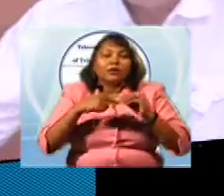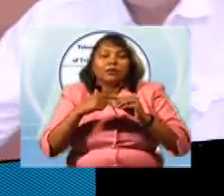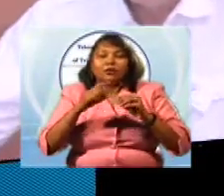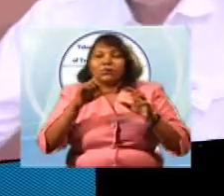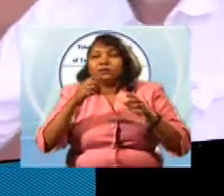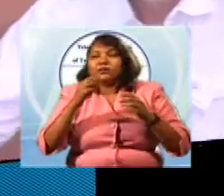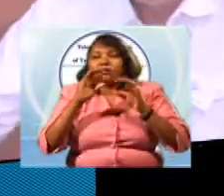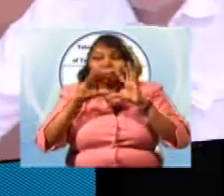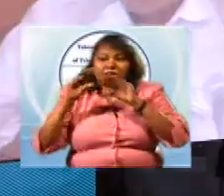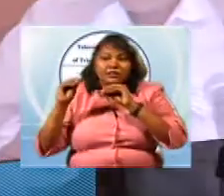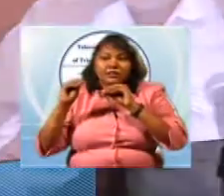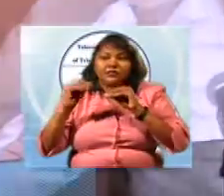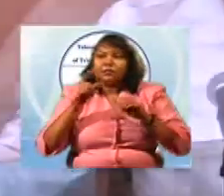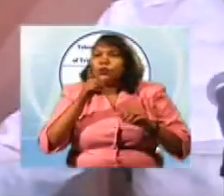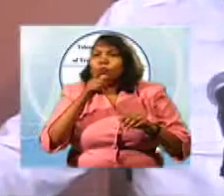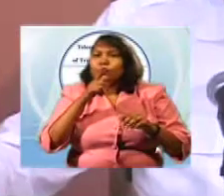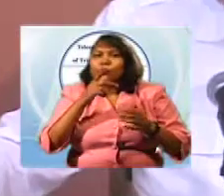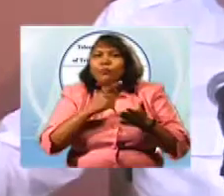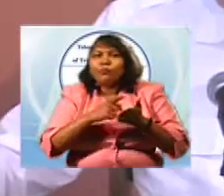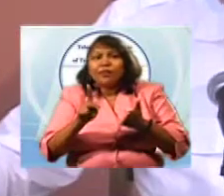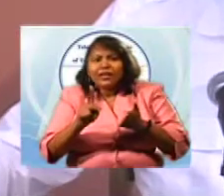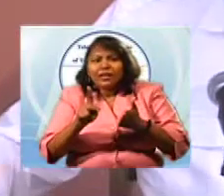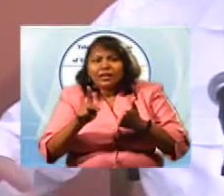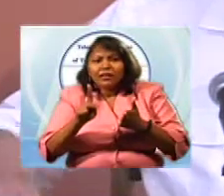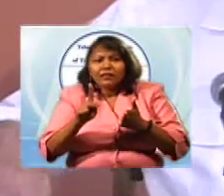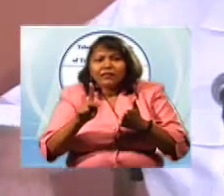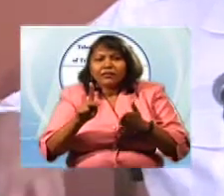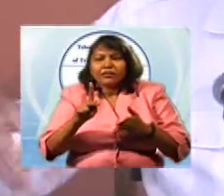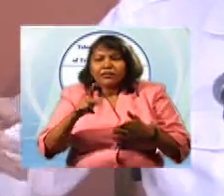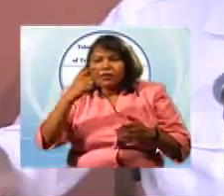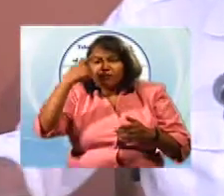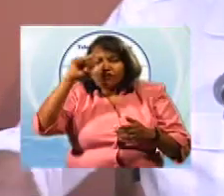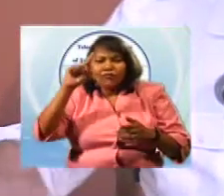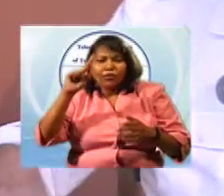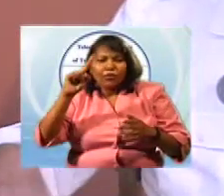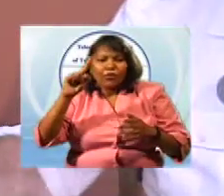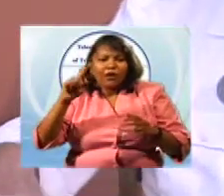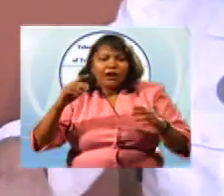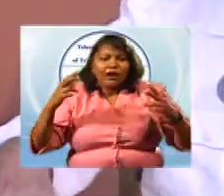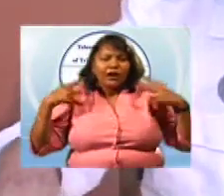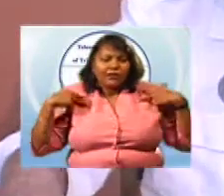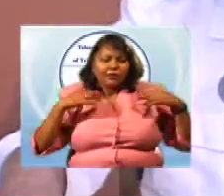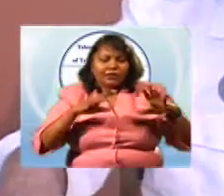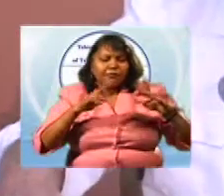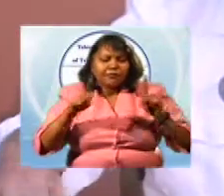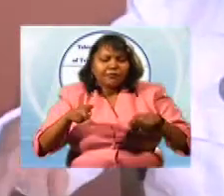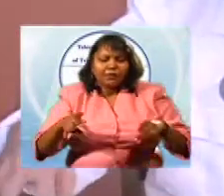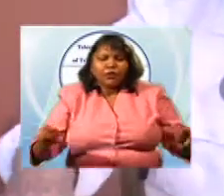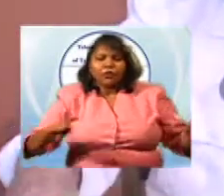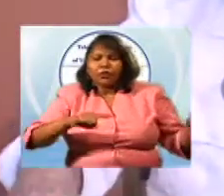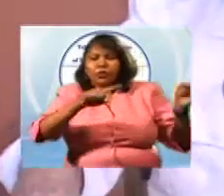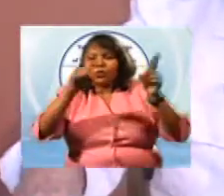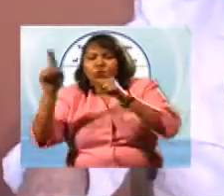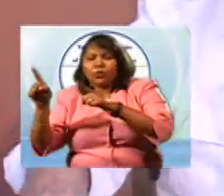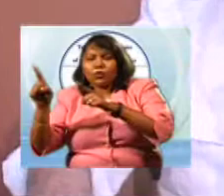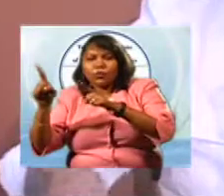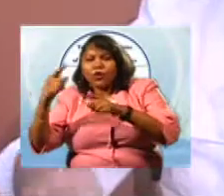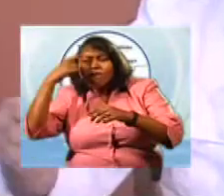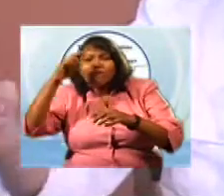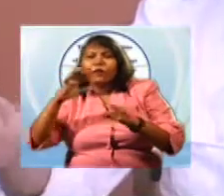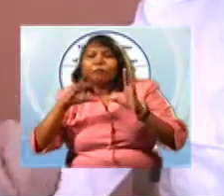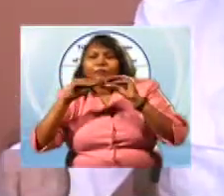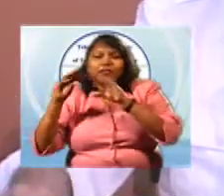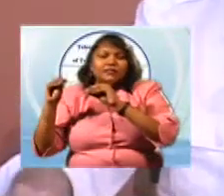lectures. But who's paying for us to take a crew, a multi-camera crew out there and do this lecture?